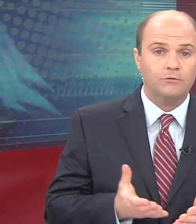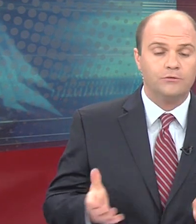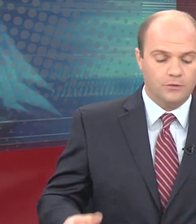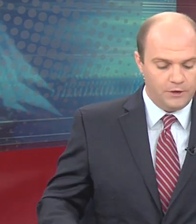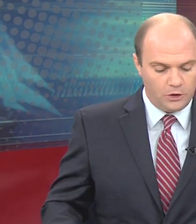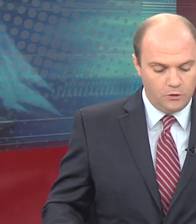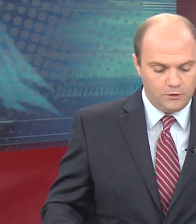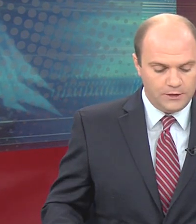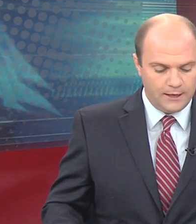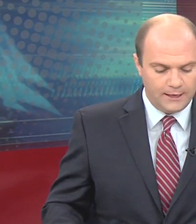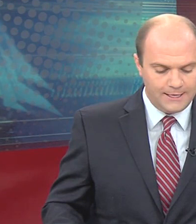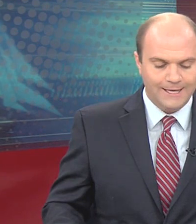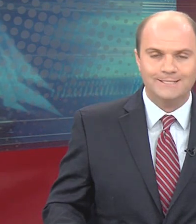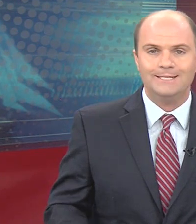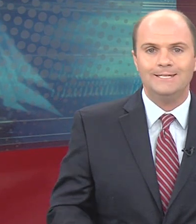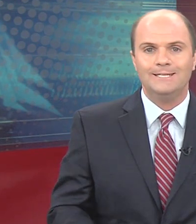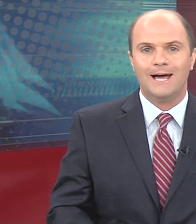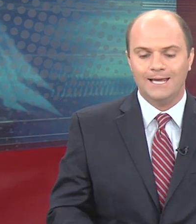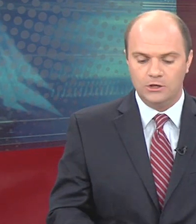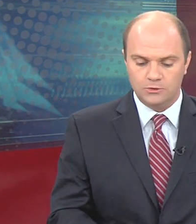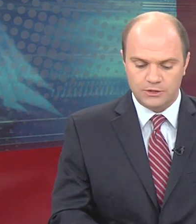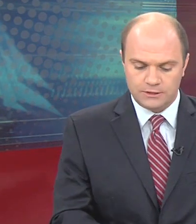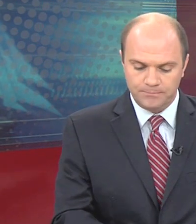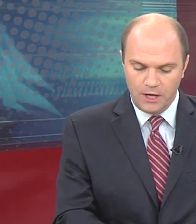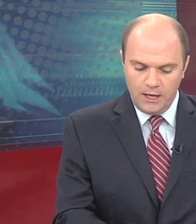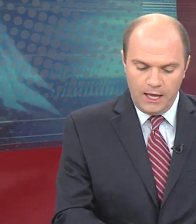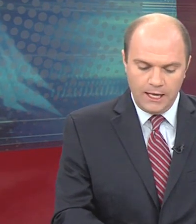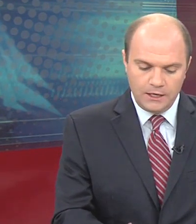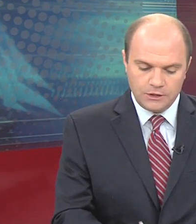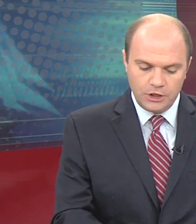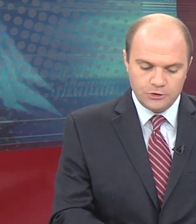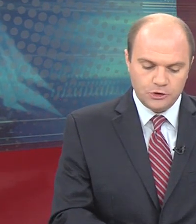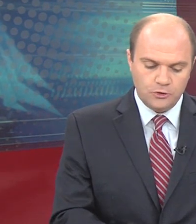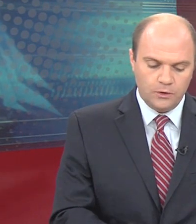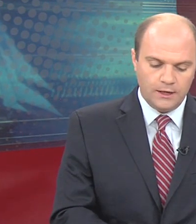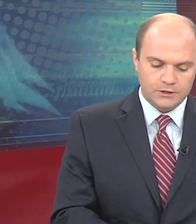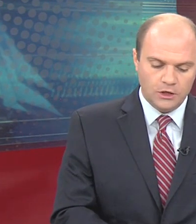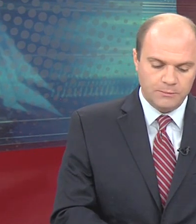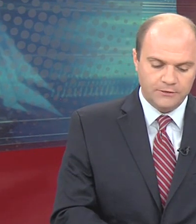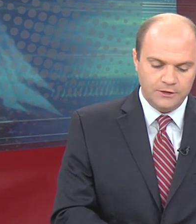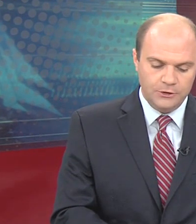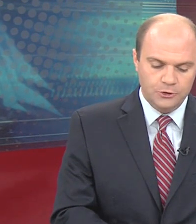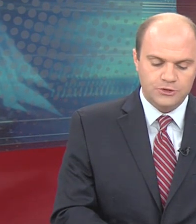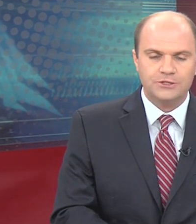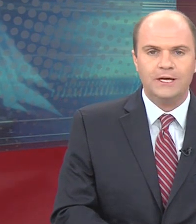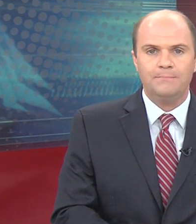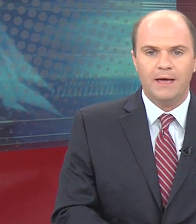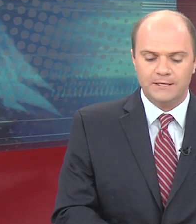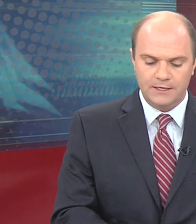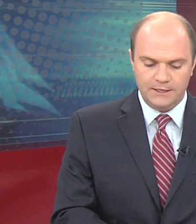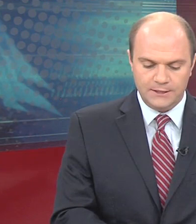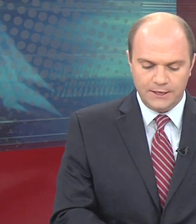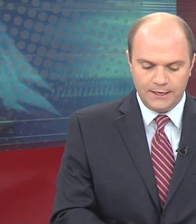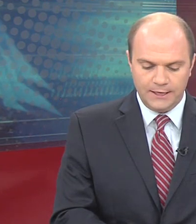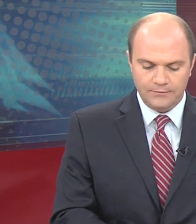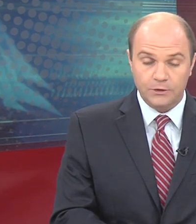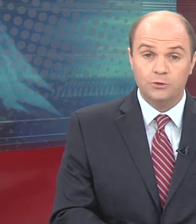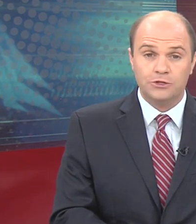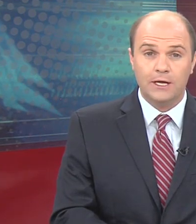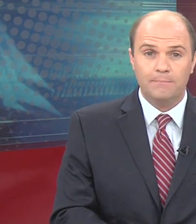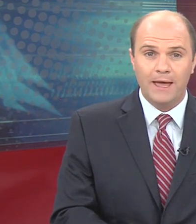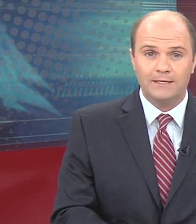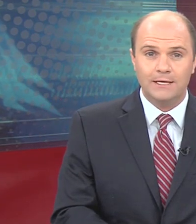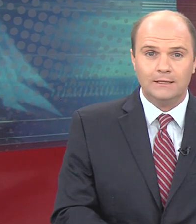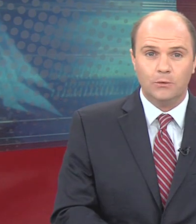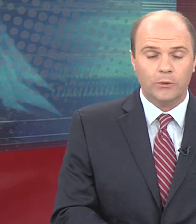recovered from their COVID-19 diagnosis, and she also talked about the new state mandated, the